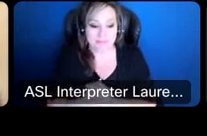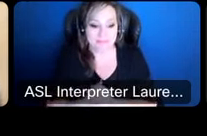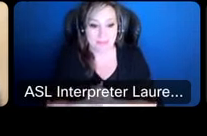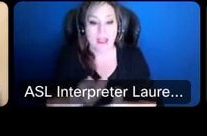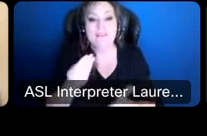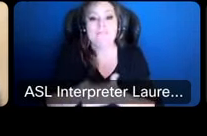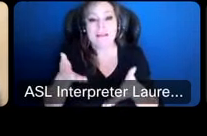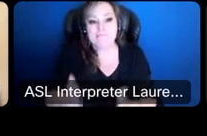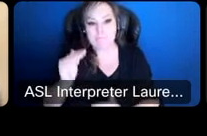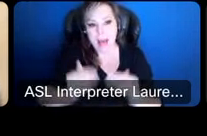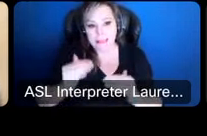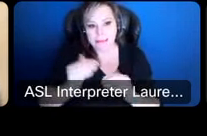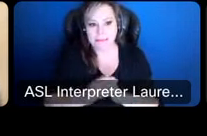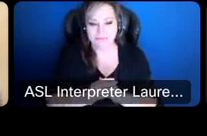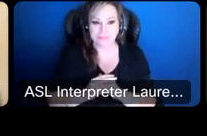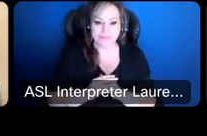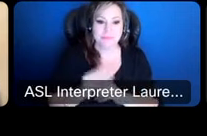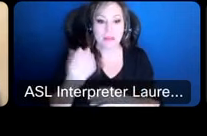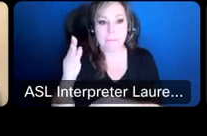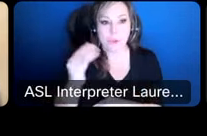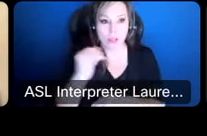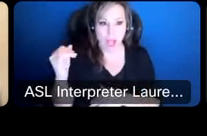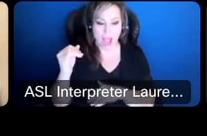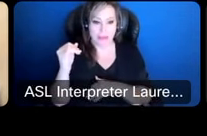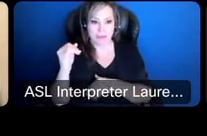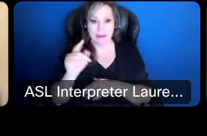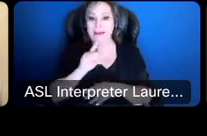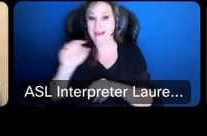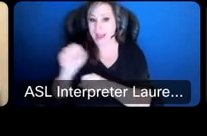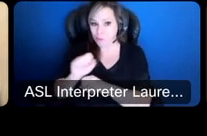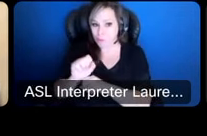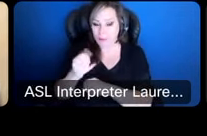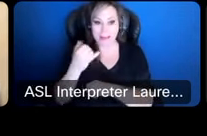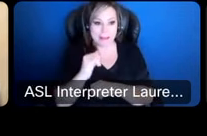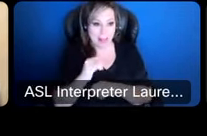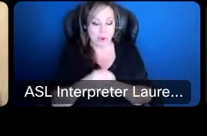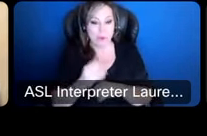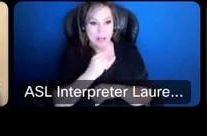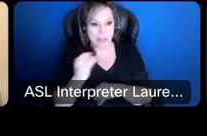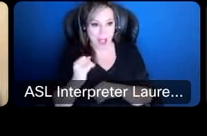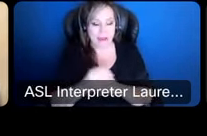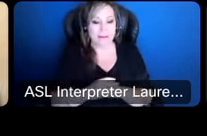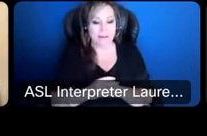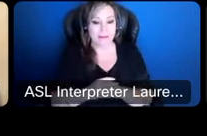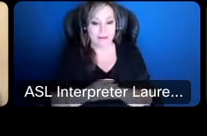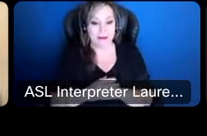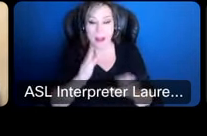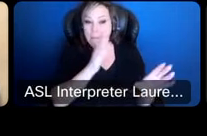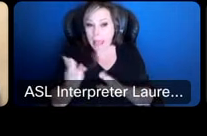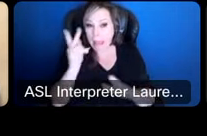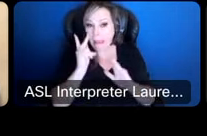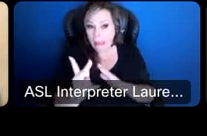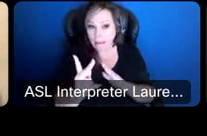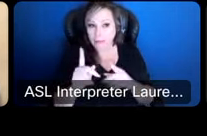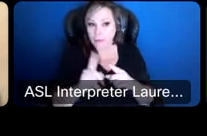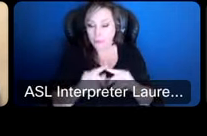balance um you'll see the blue line is the actuals and the yellowish line is our plan to be able to